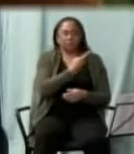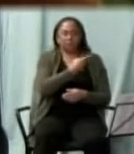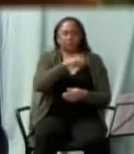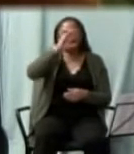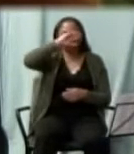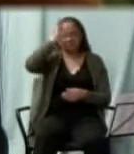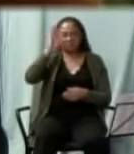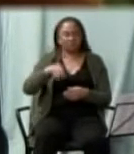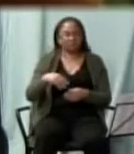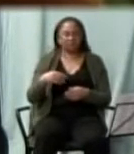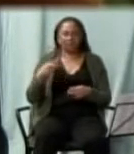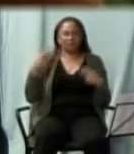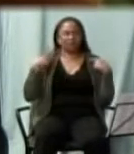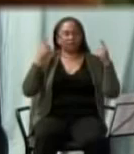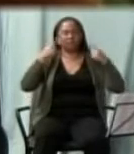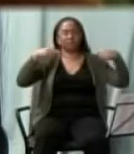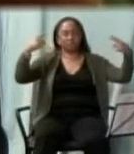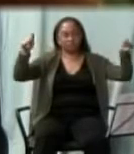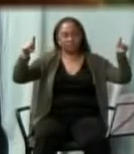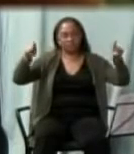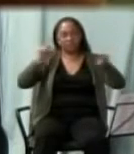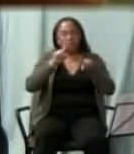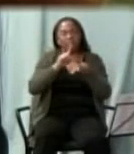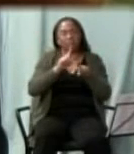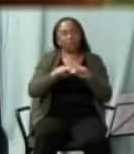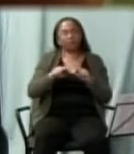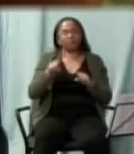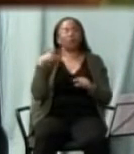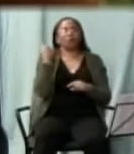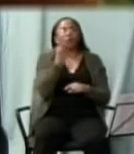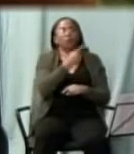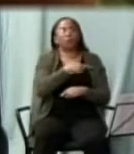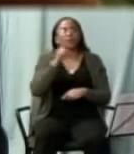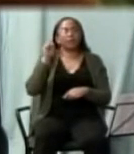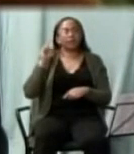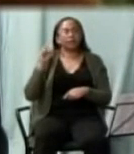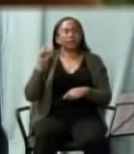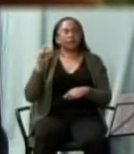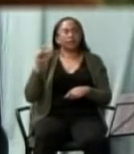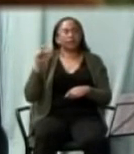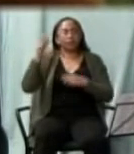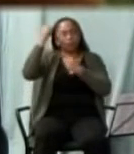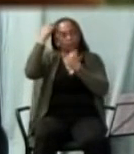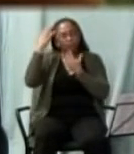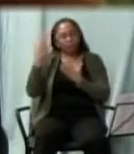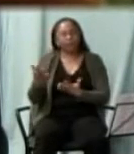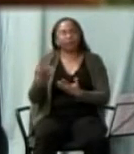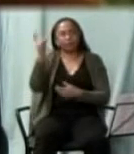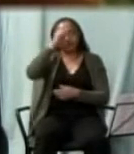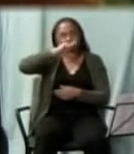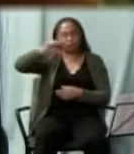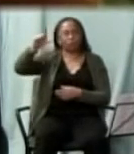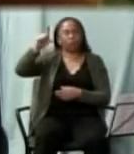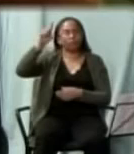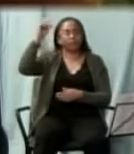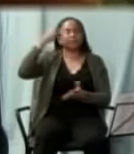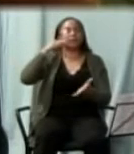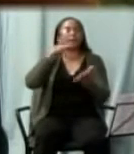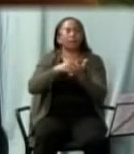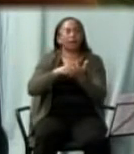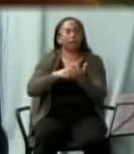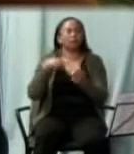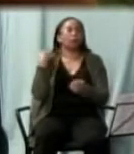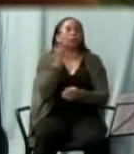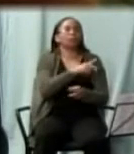success but we have done what the Lord wanted of us we have prepared